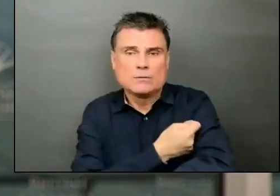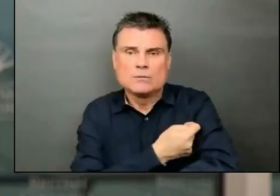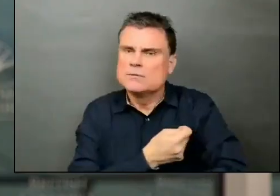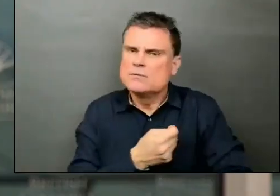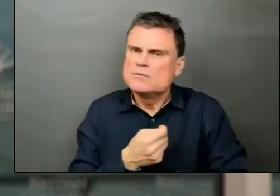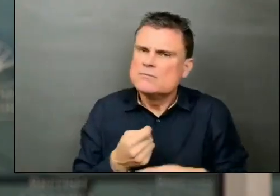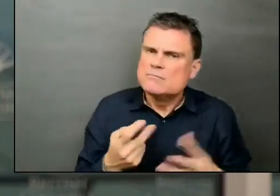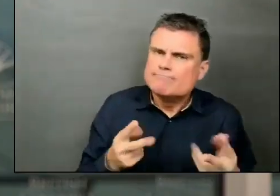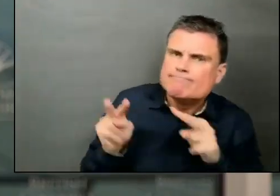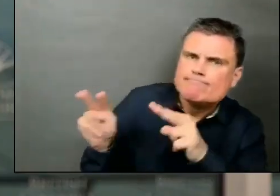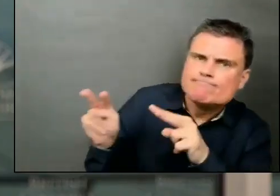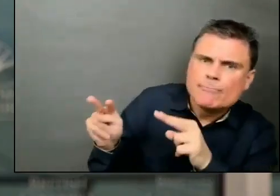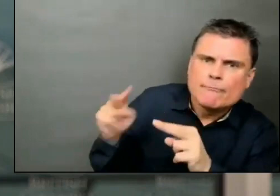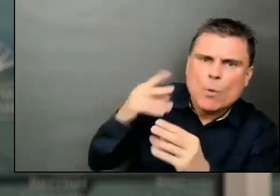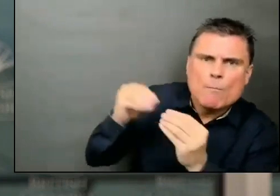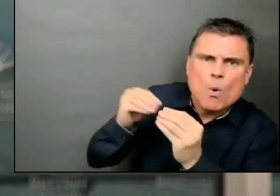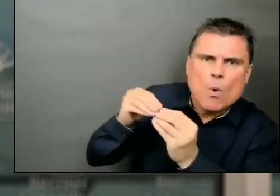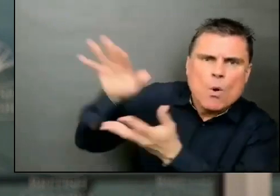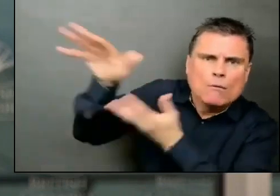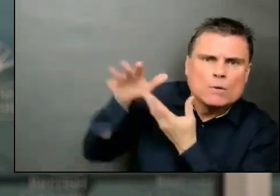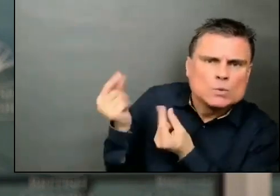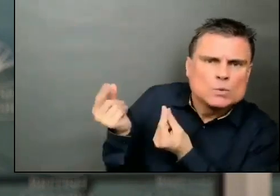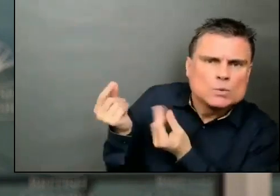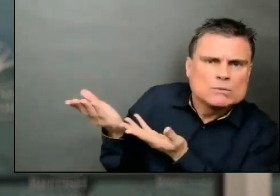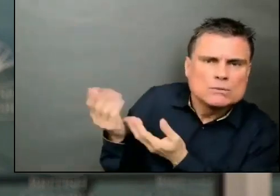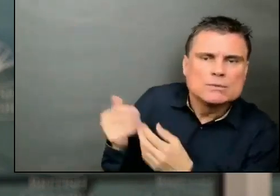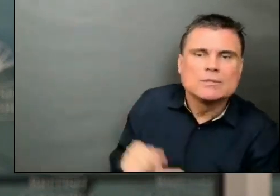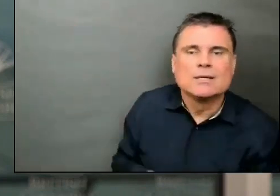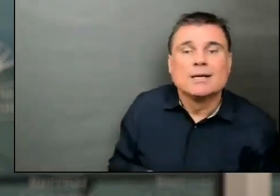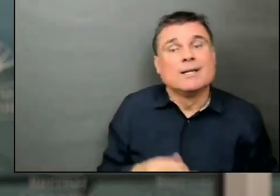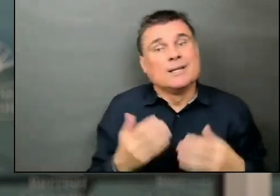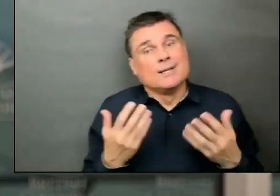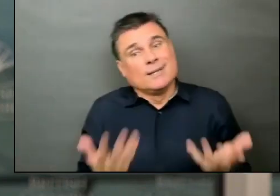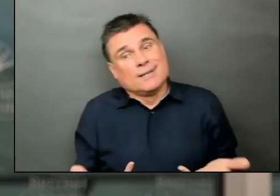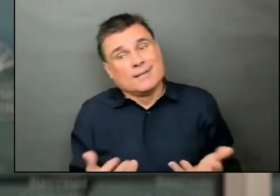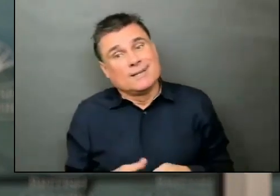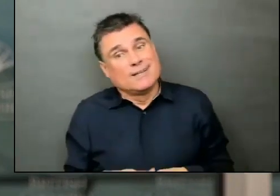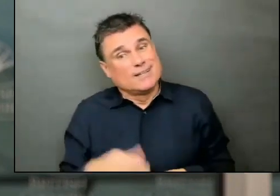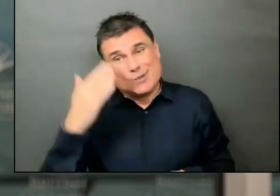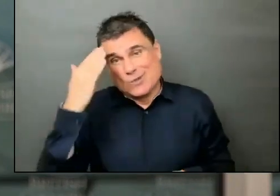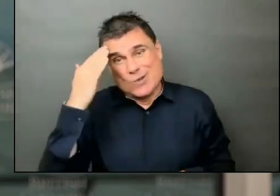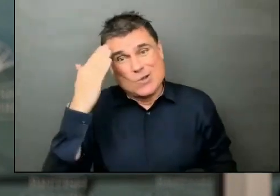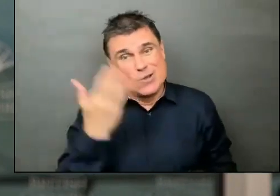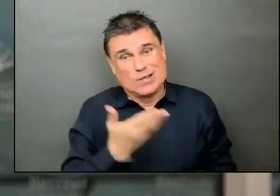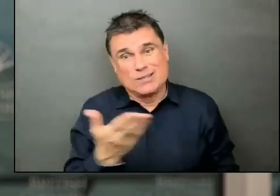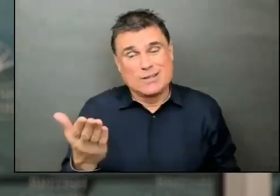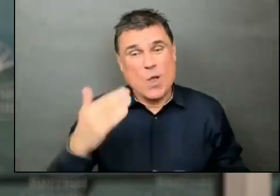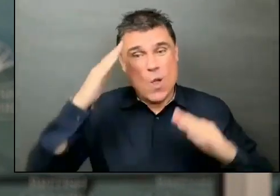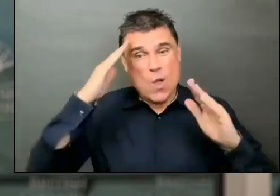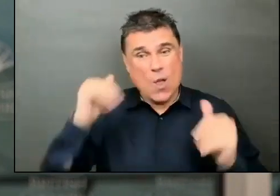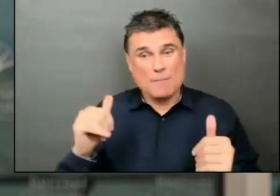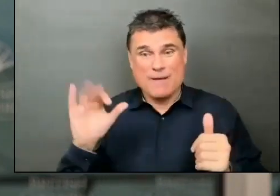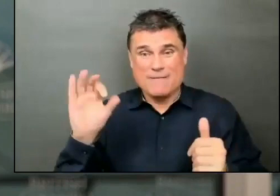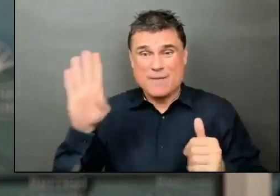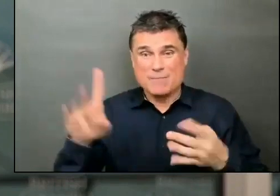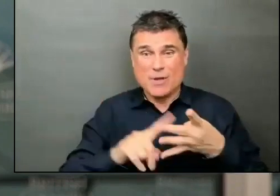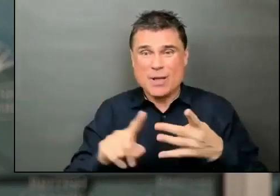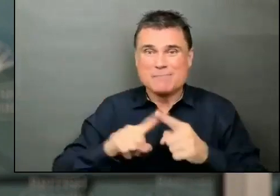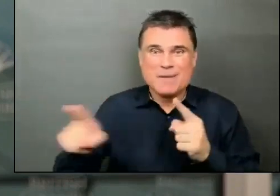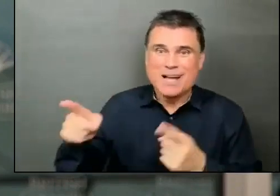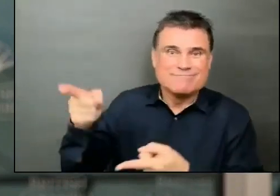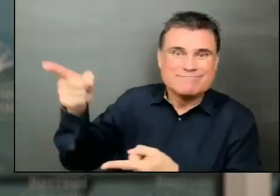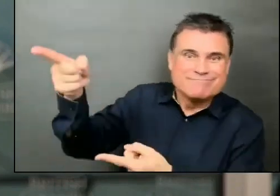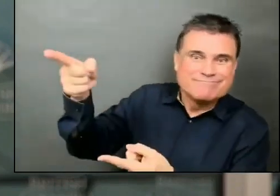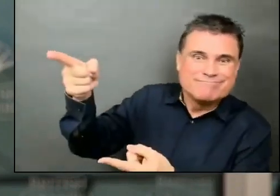You know, we were hoping mid-February but the vaccine has not arrived, as you know, for this last two weeks and even next week it's going to be